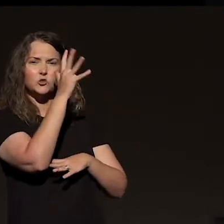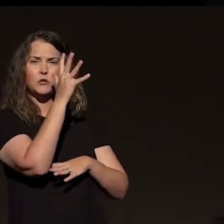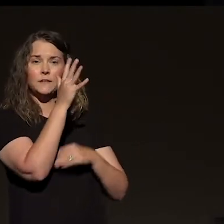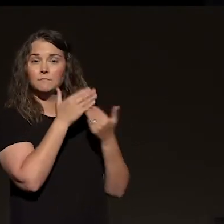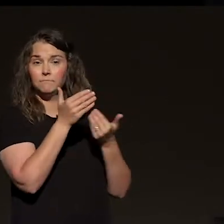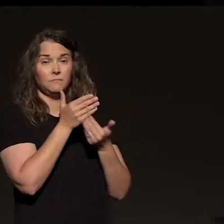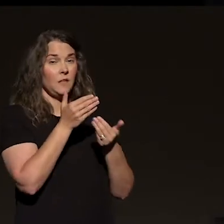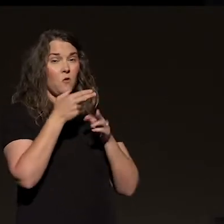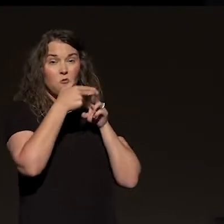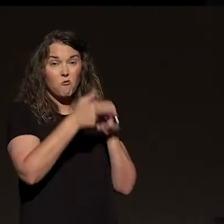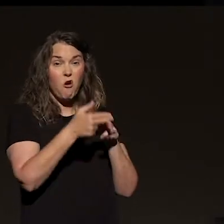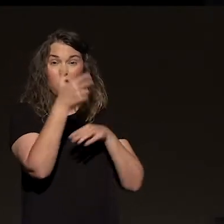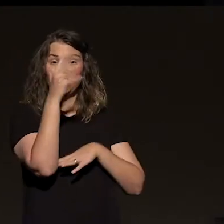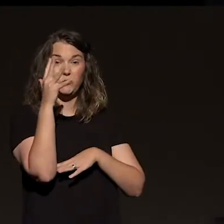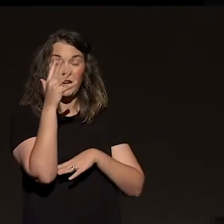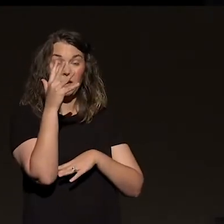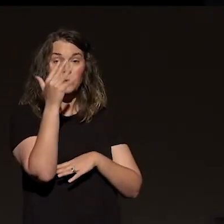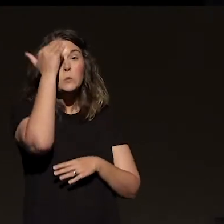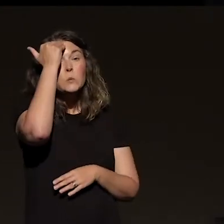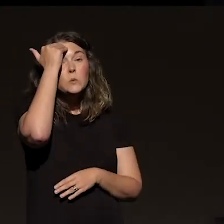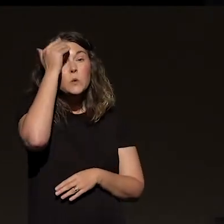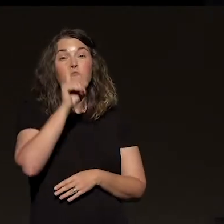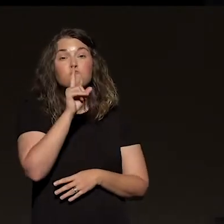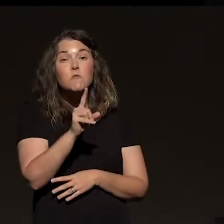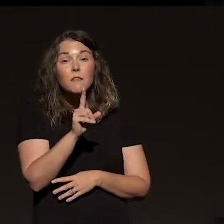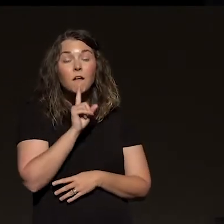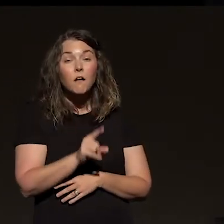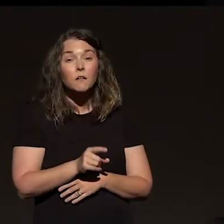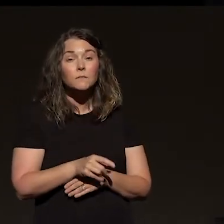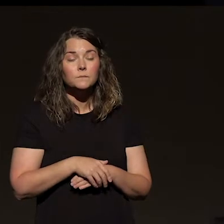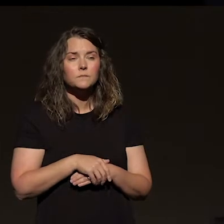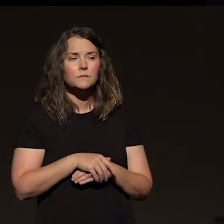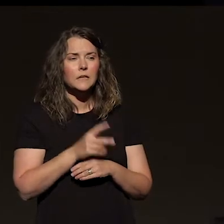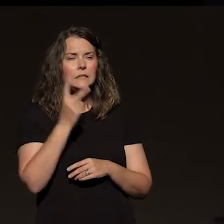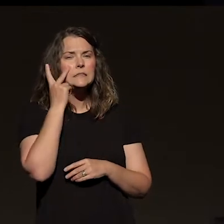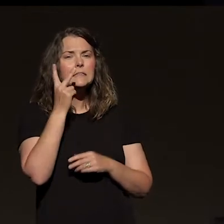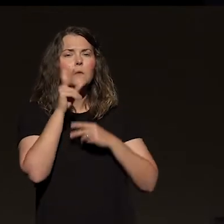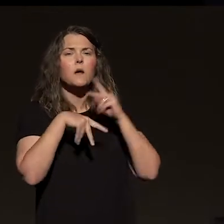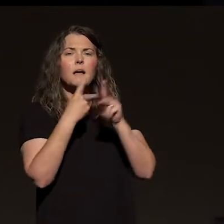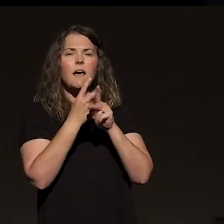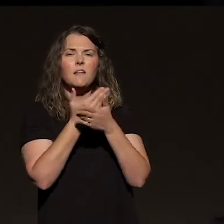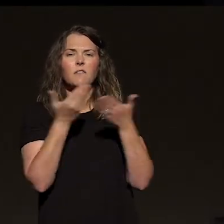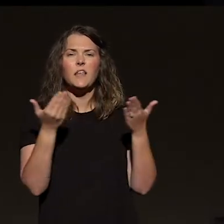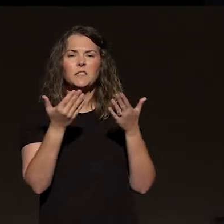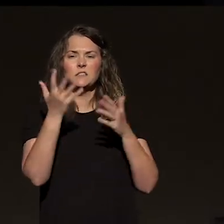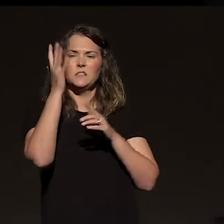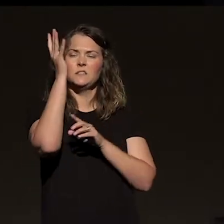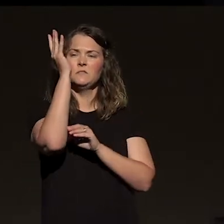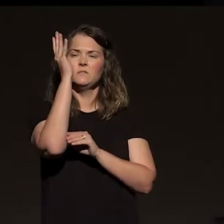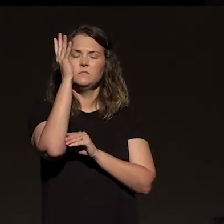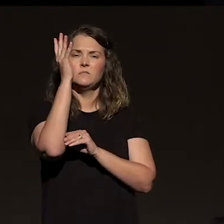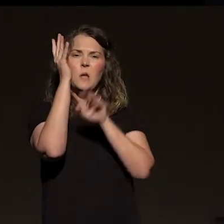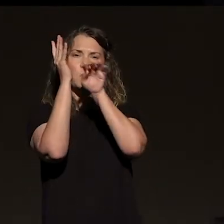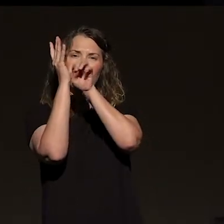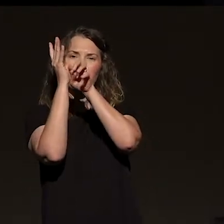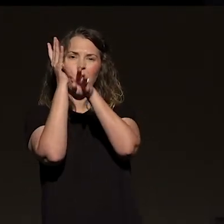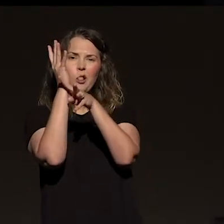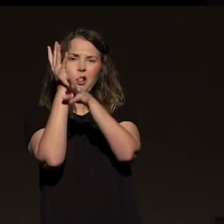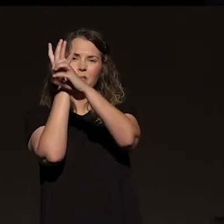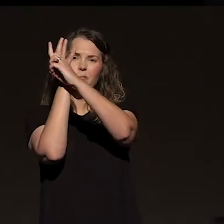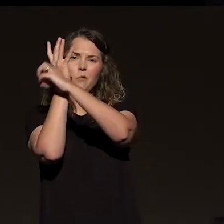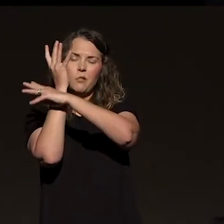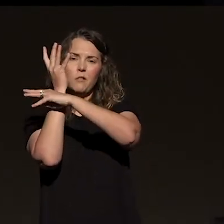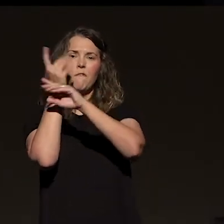call yourself. Here's how you know what kind of tree you really are. Look at your fruit. And so Jesus is totally aware of